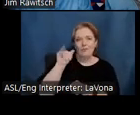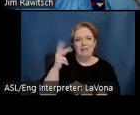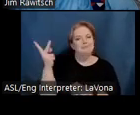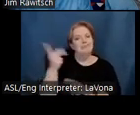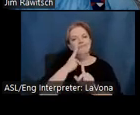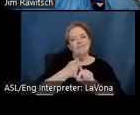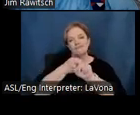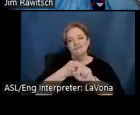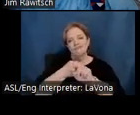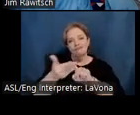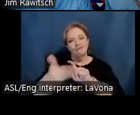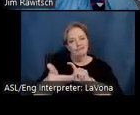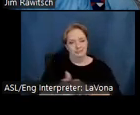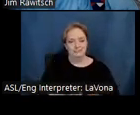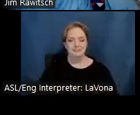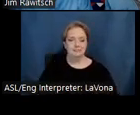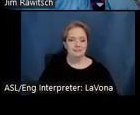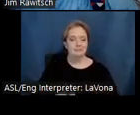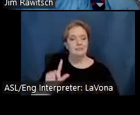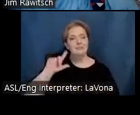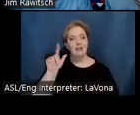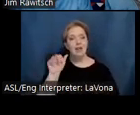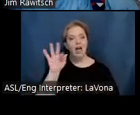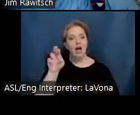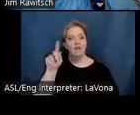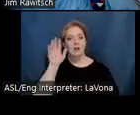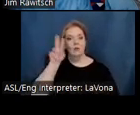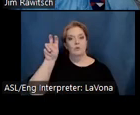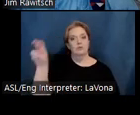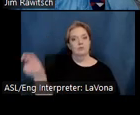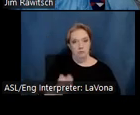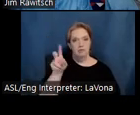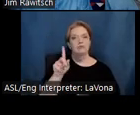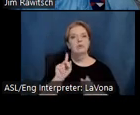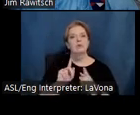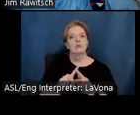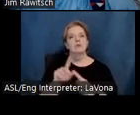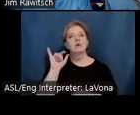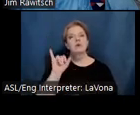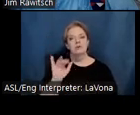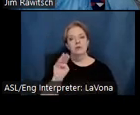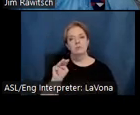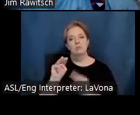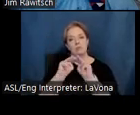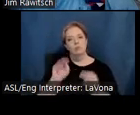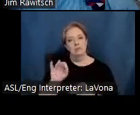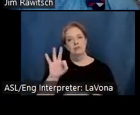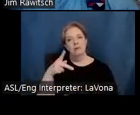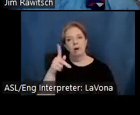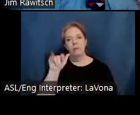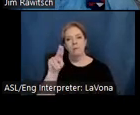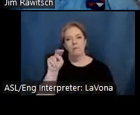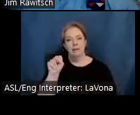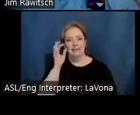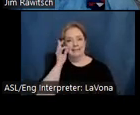Alfreda would later transfer to the newly opened Museum of the Plains Indians in Browning, Montana, where she served as an